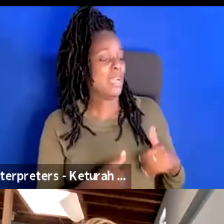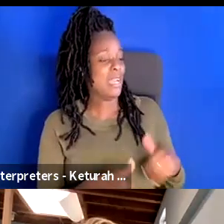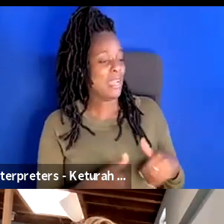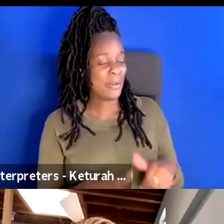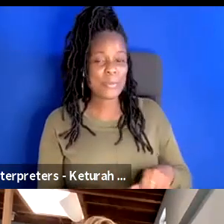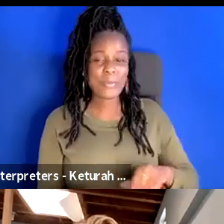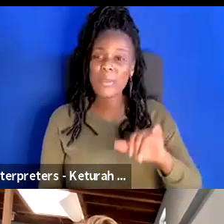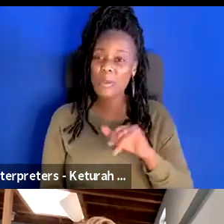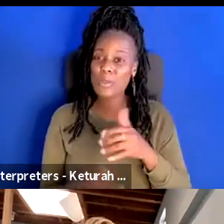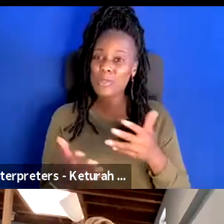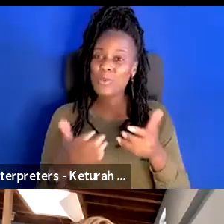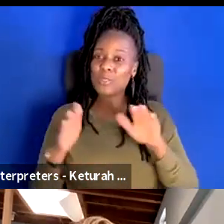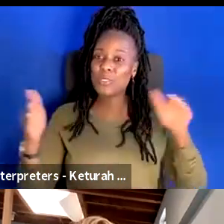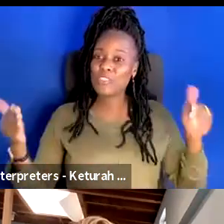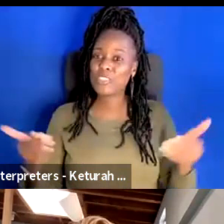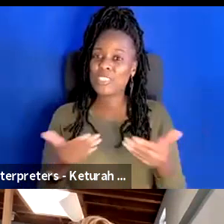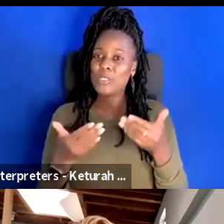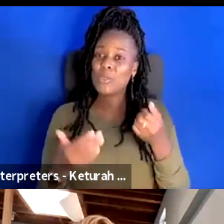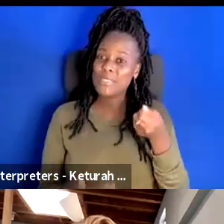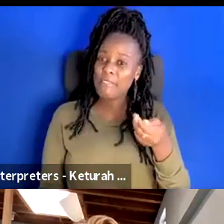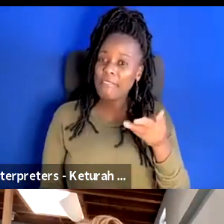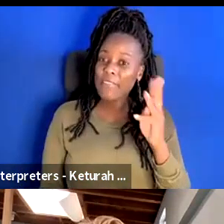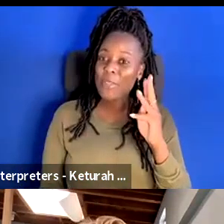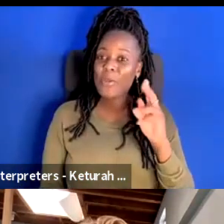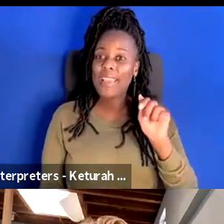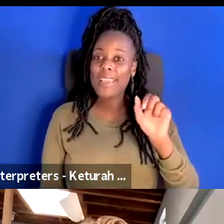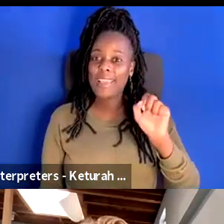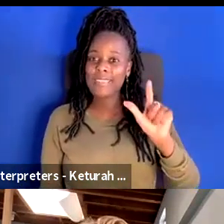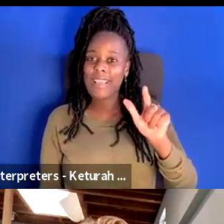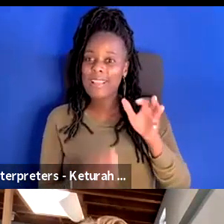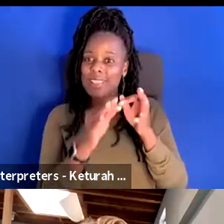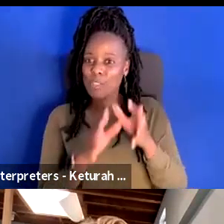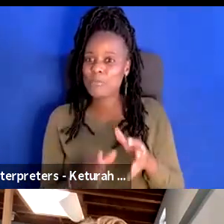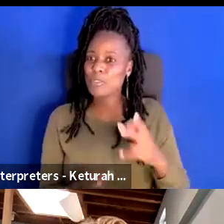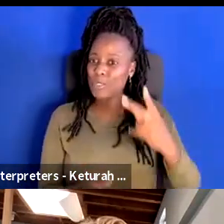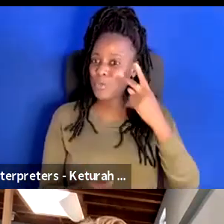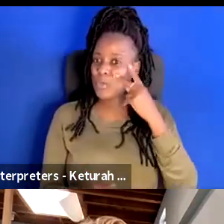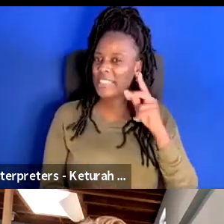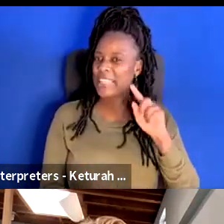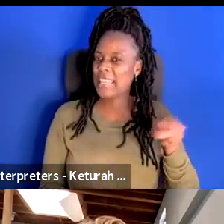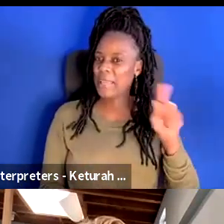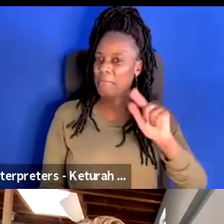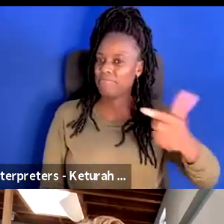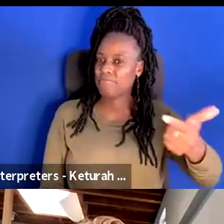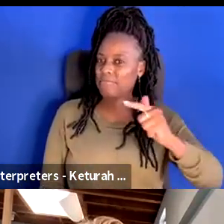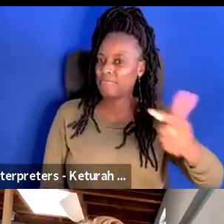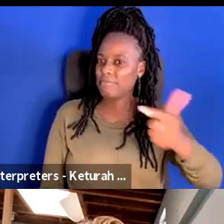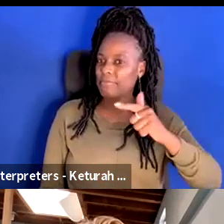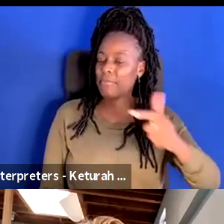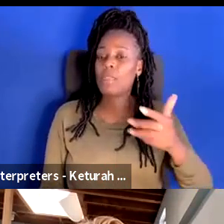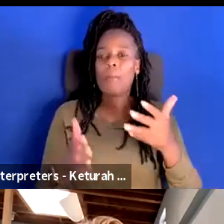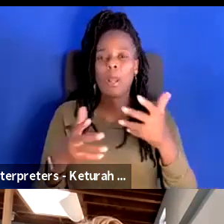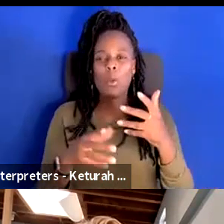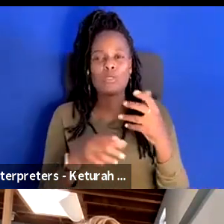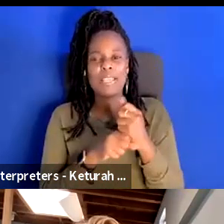want to introduce, we have a few ASL interpreters here tonight, and so you're going to see them switch off throughout the night, but I want to get everyone's name in